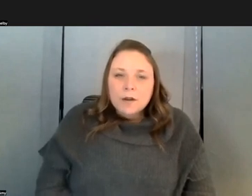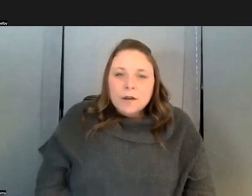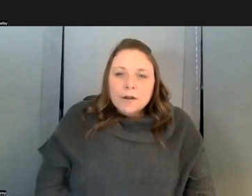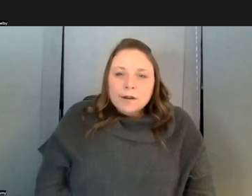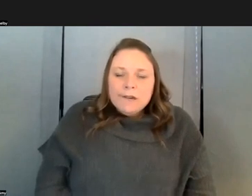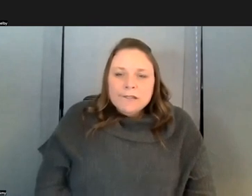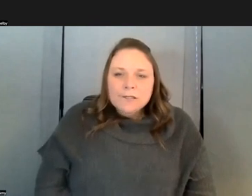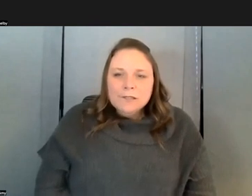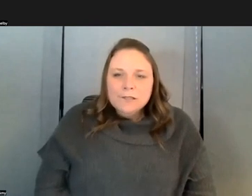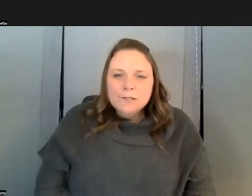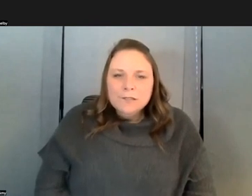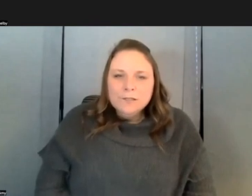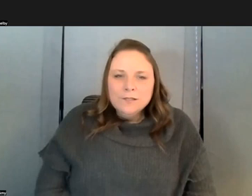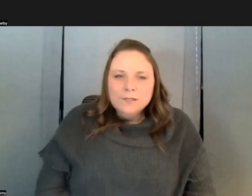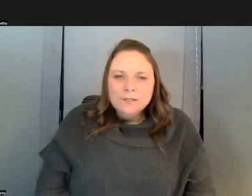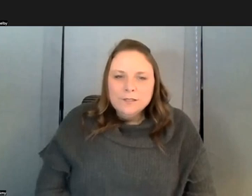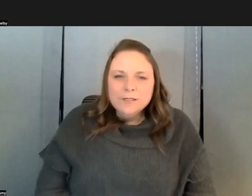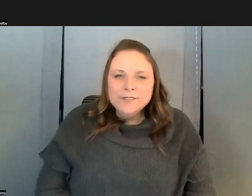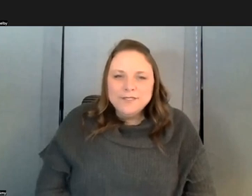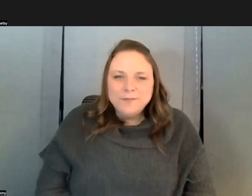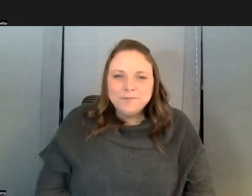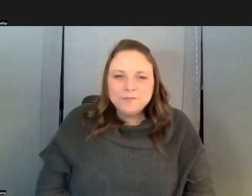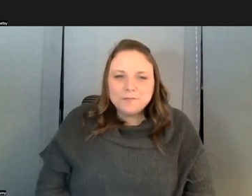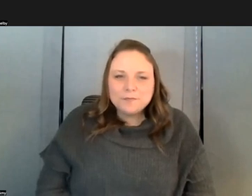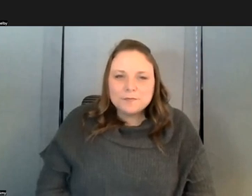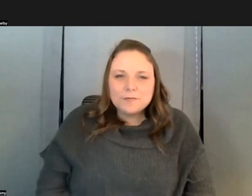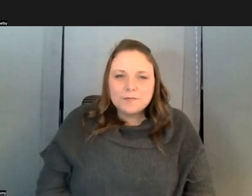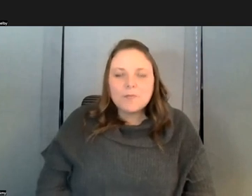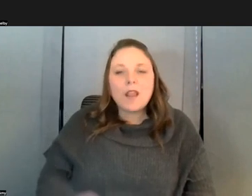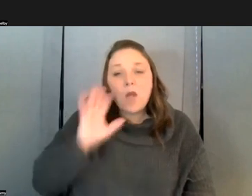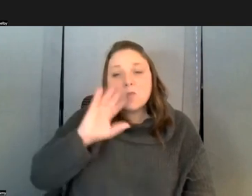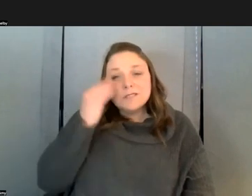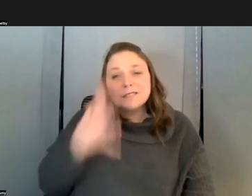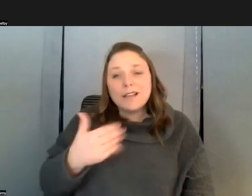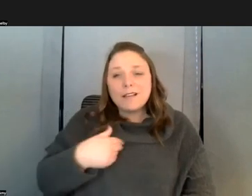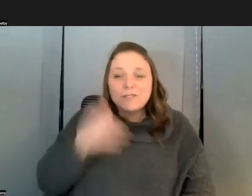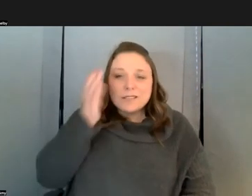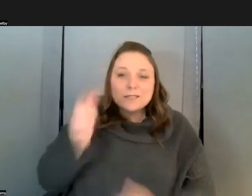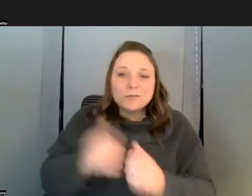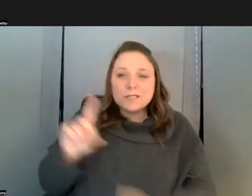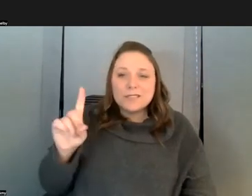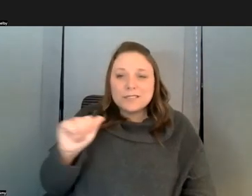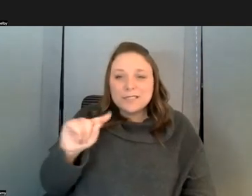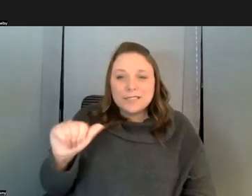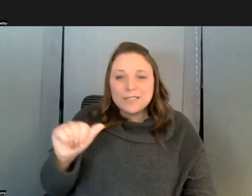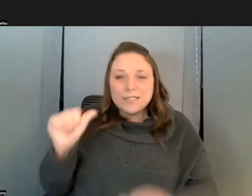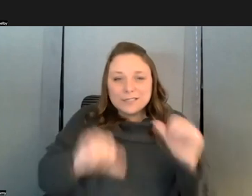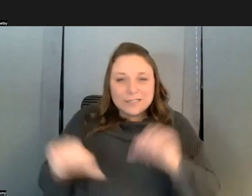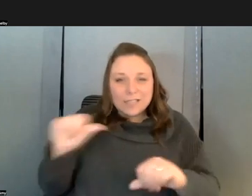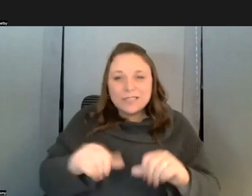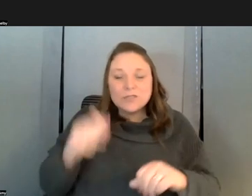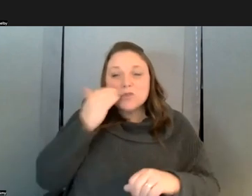i mean there's a concept in in data science uh known as a single source of truth